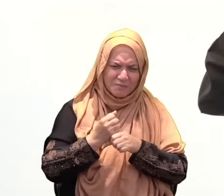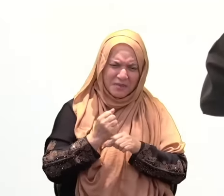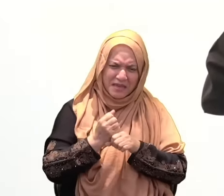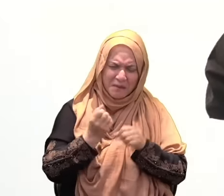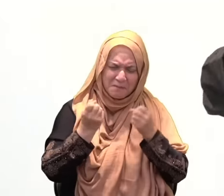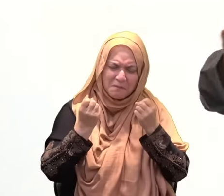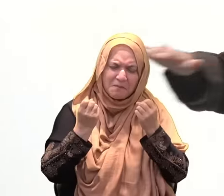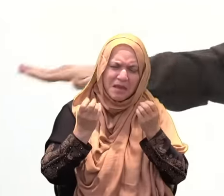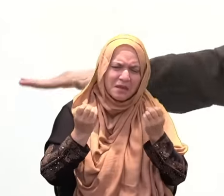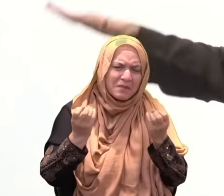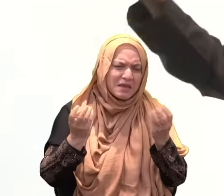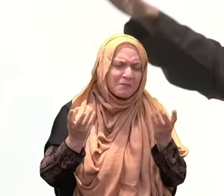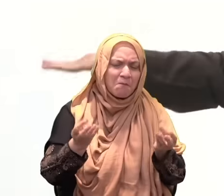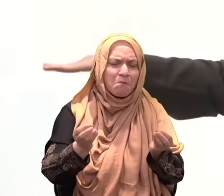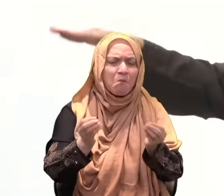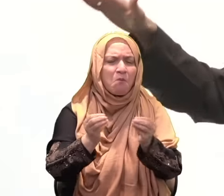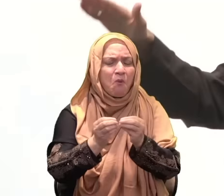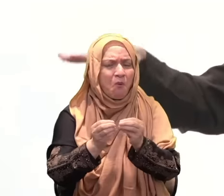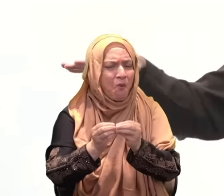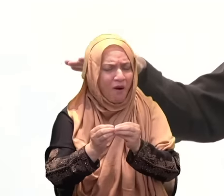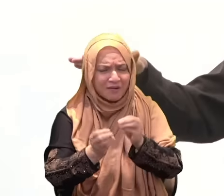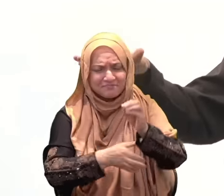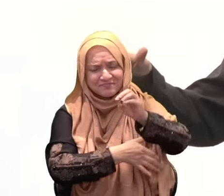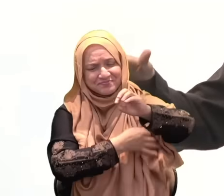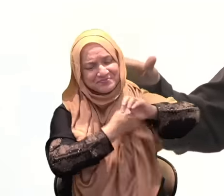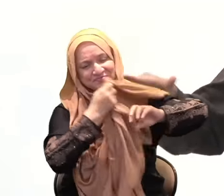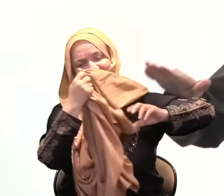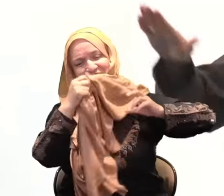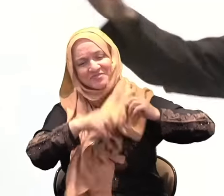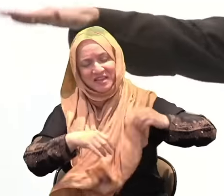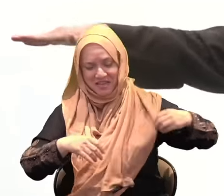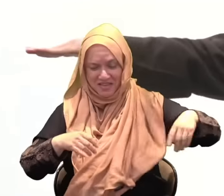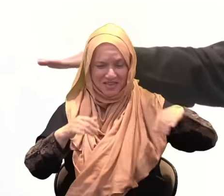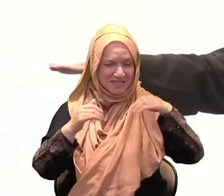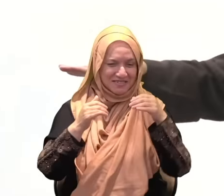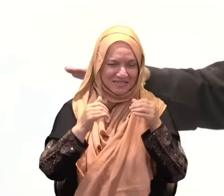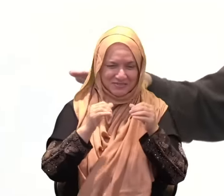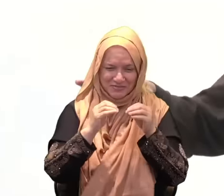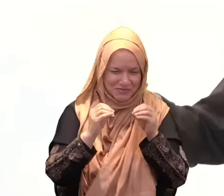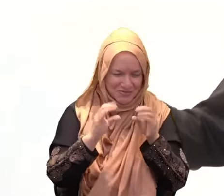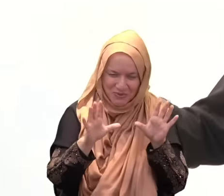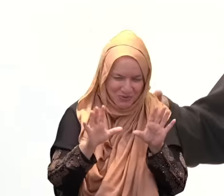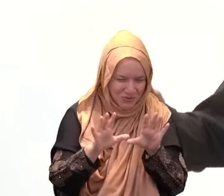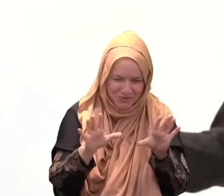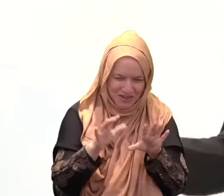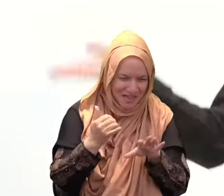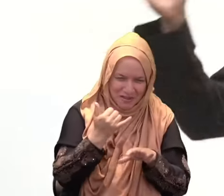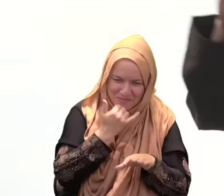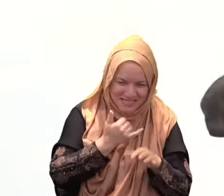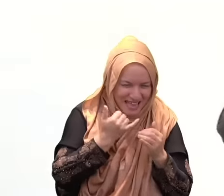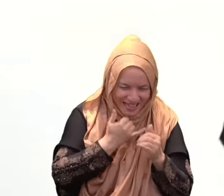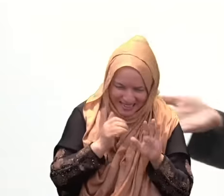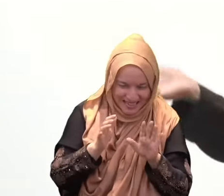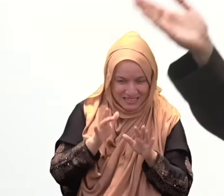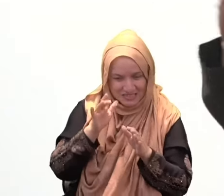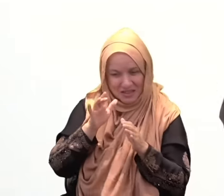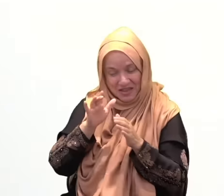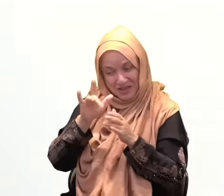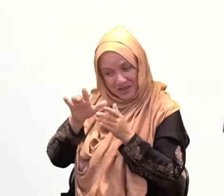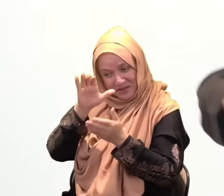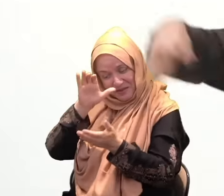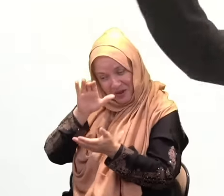The attitude shuts off both sides, right? Well, you're never going to be happy and you're never going to be happy, so why even try now?